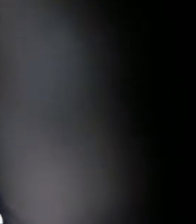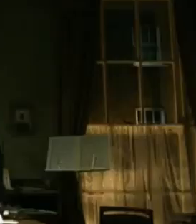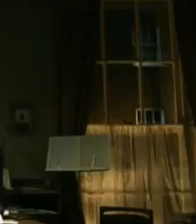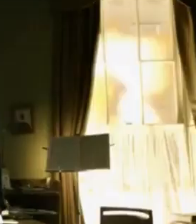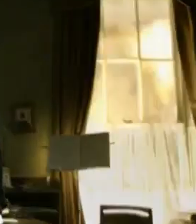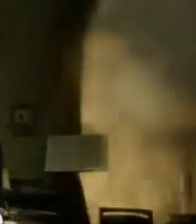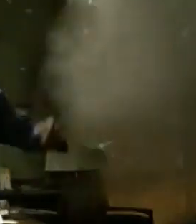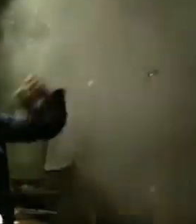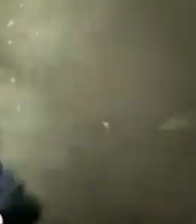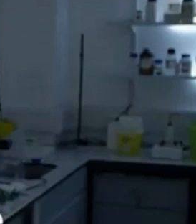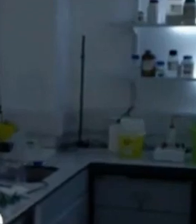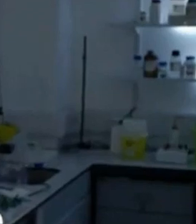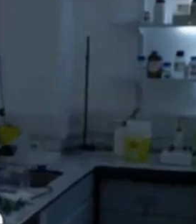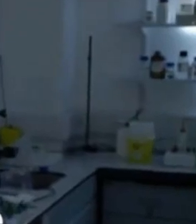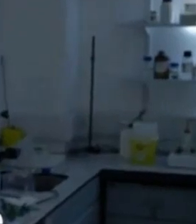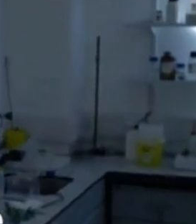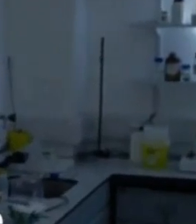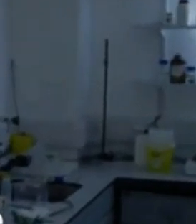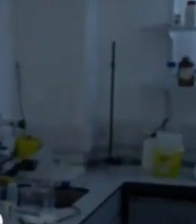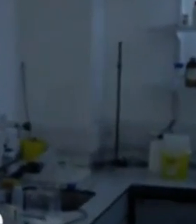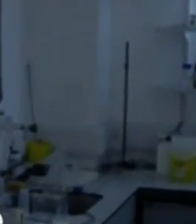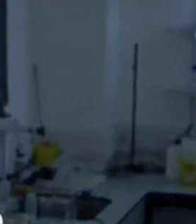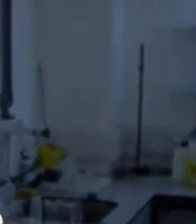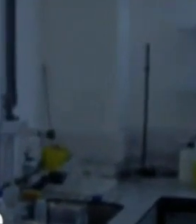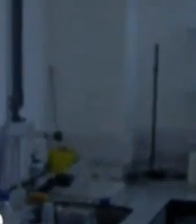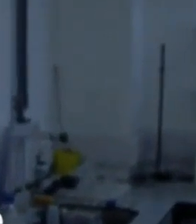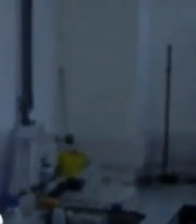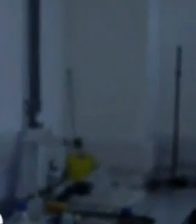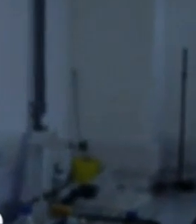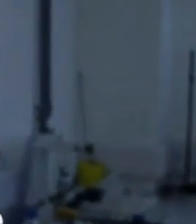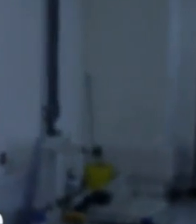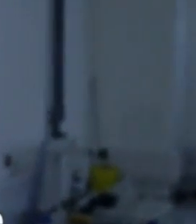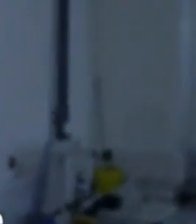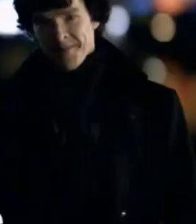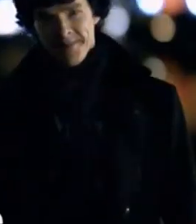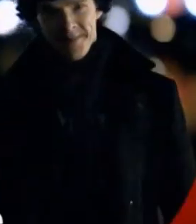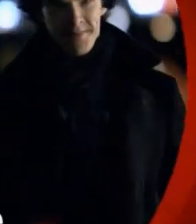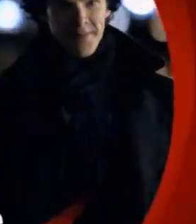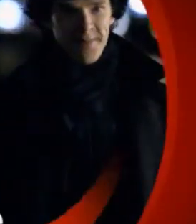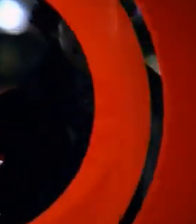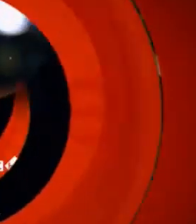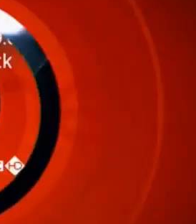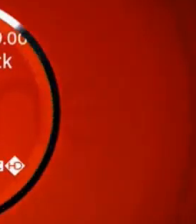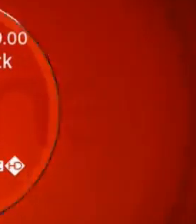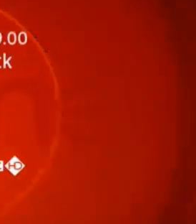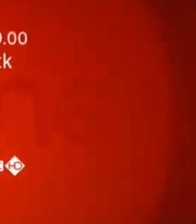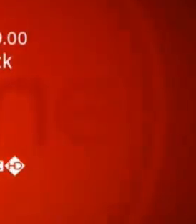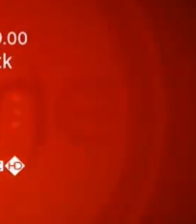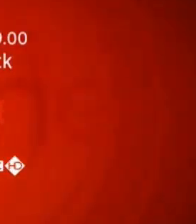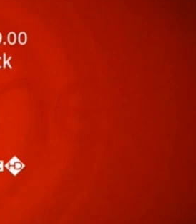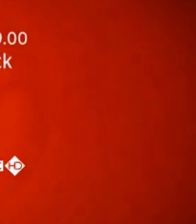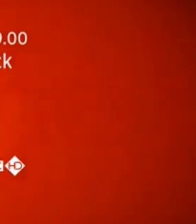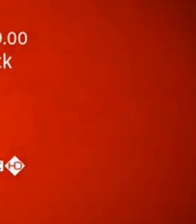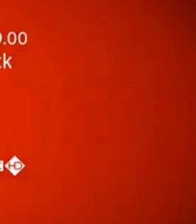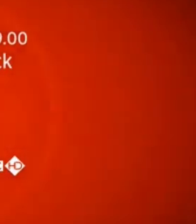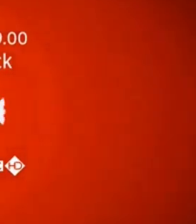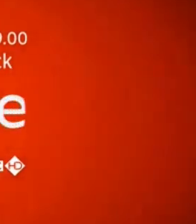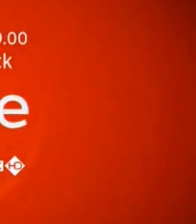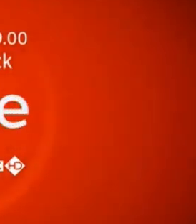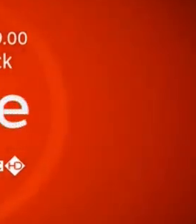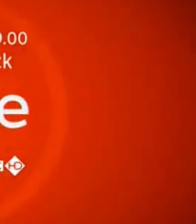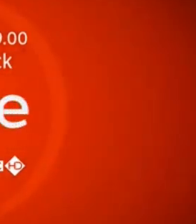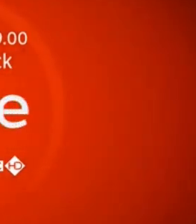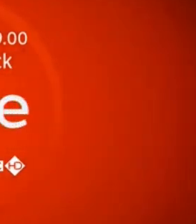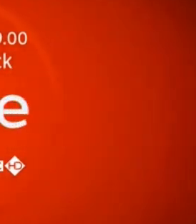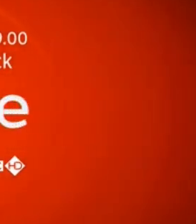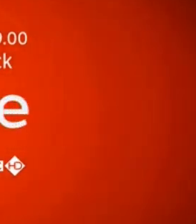Oh, I am late. The name's Sherlock Holmes and the address is 221B Baker Street. Sherlock, Sunday at 9 on